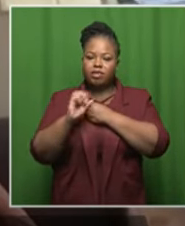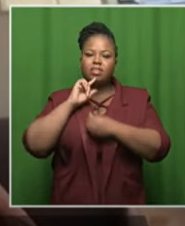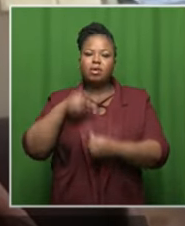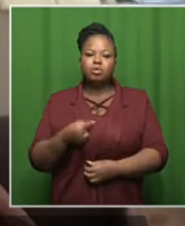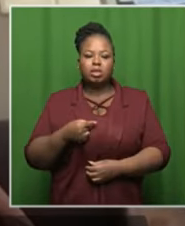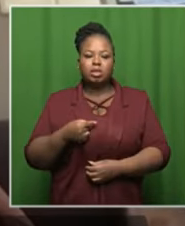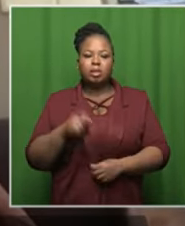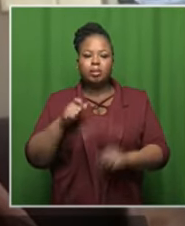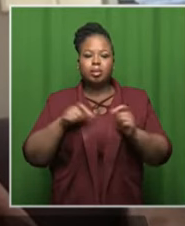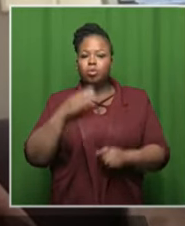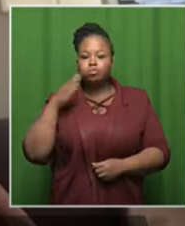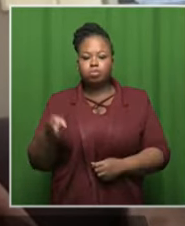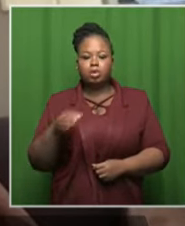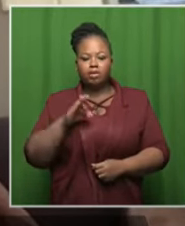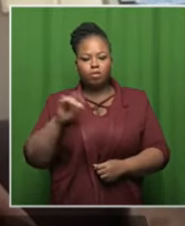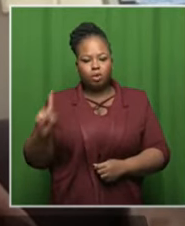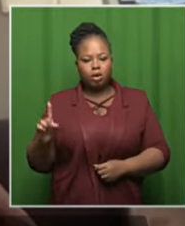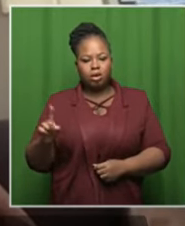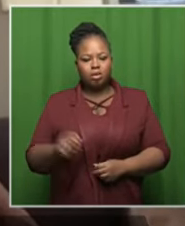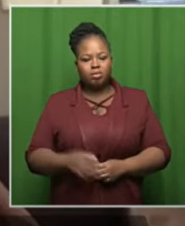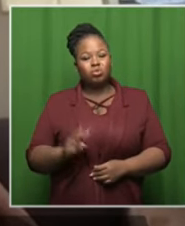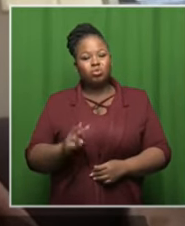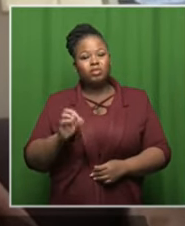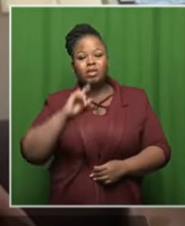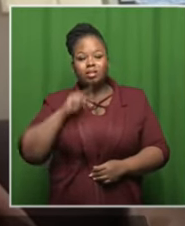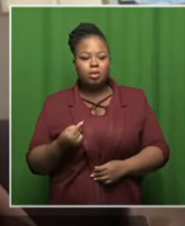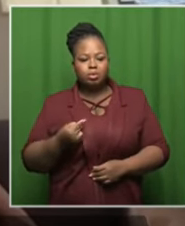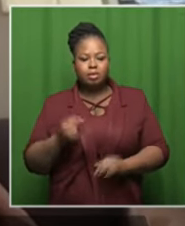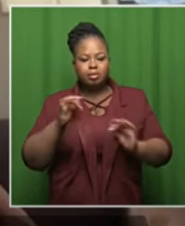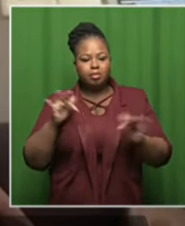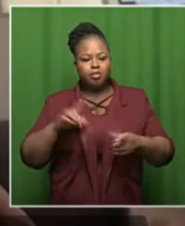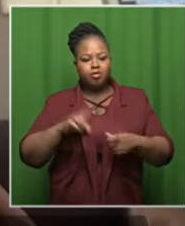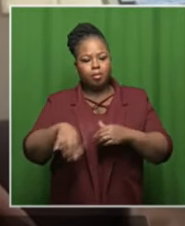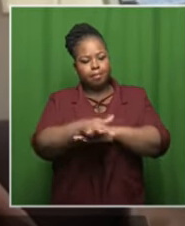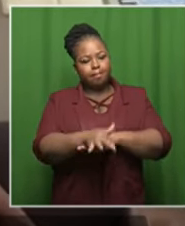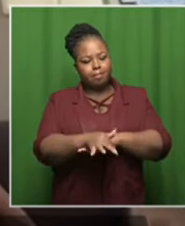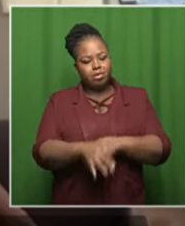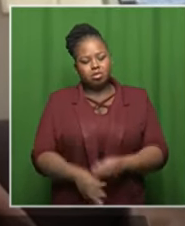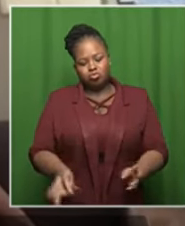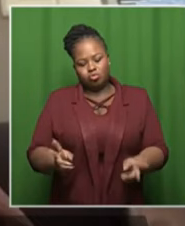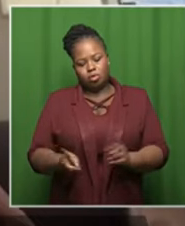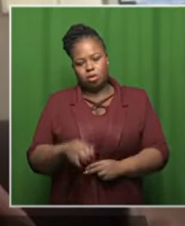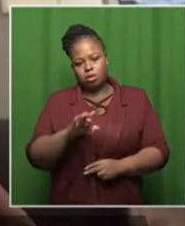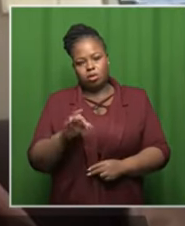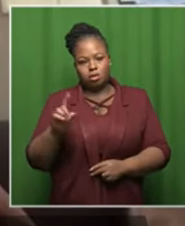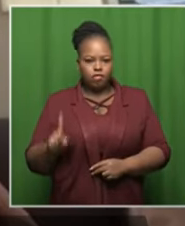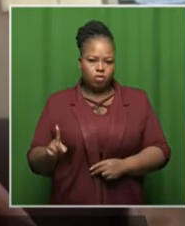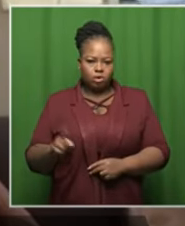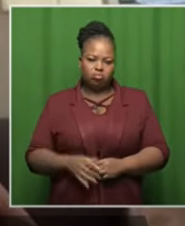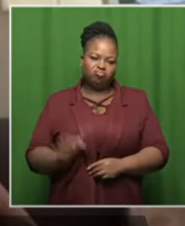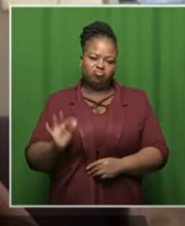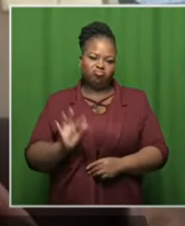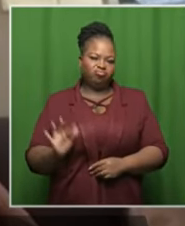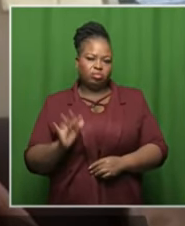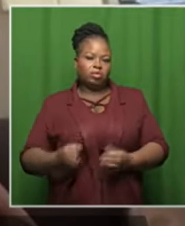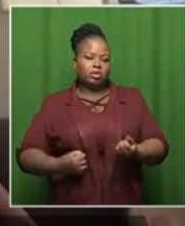f1 uh 250 000 people came from outside the normal f1 uh the average f1